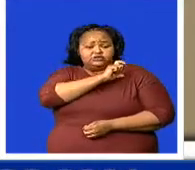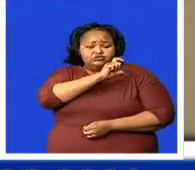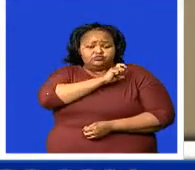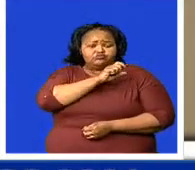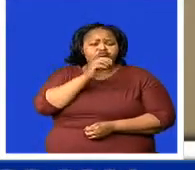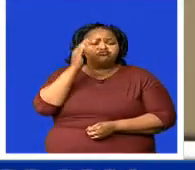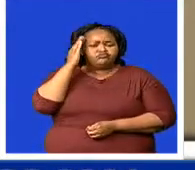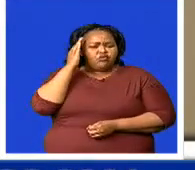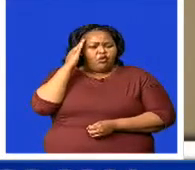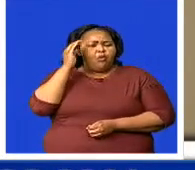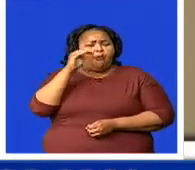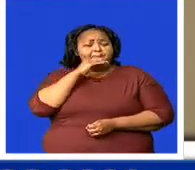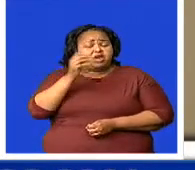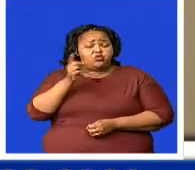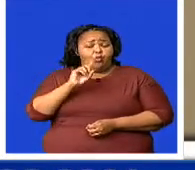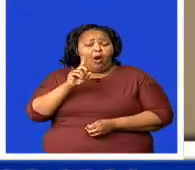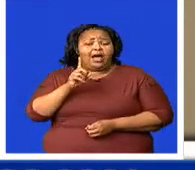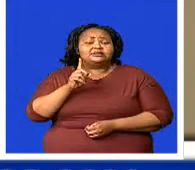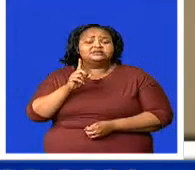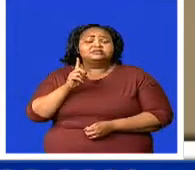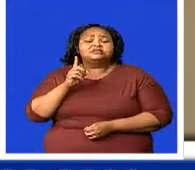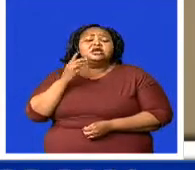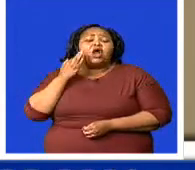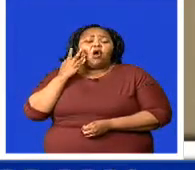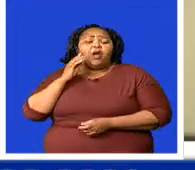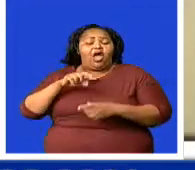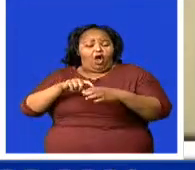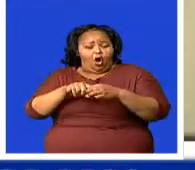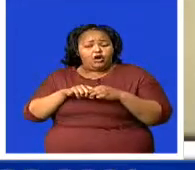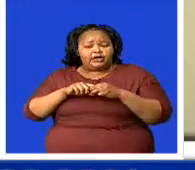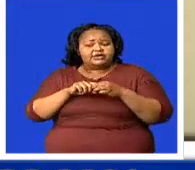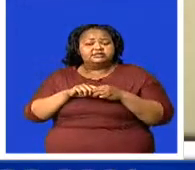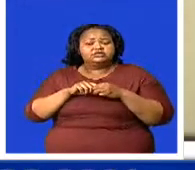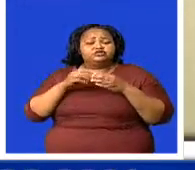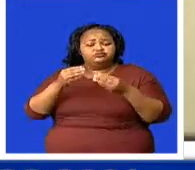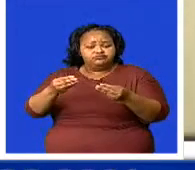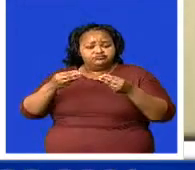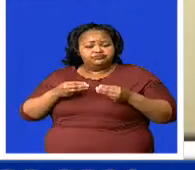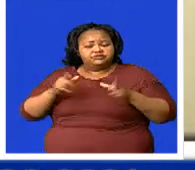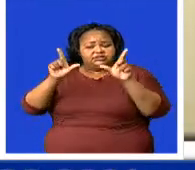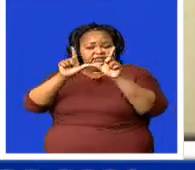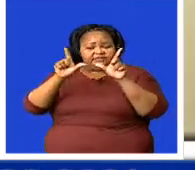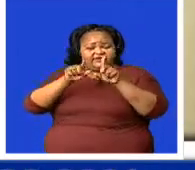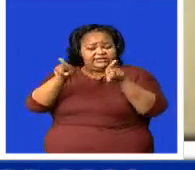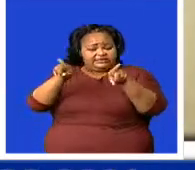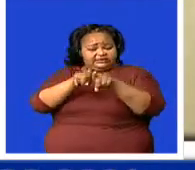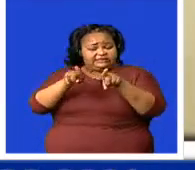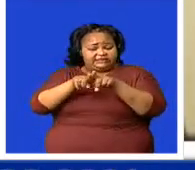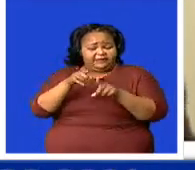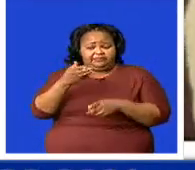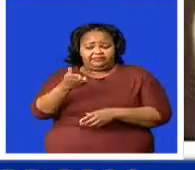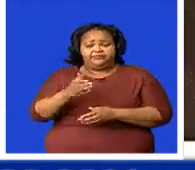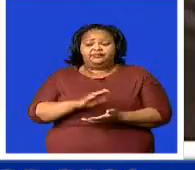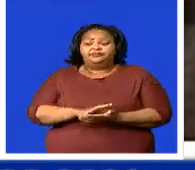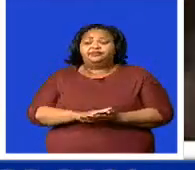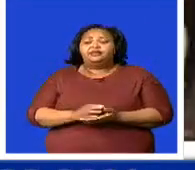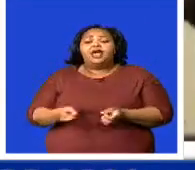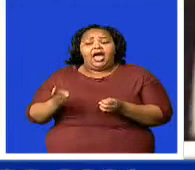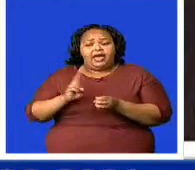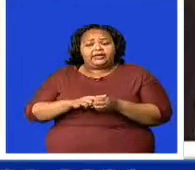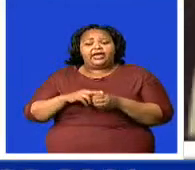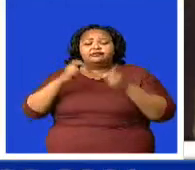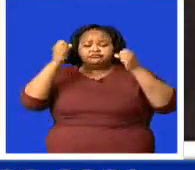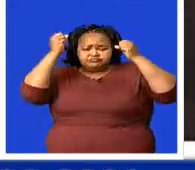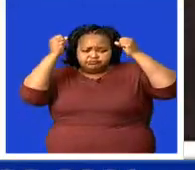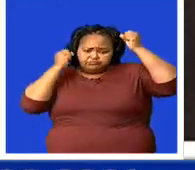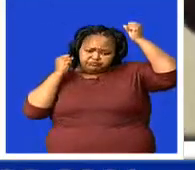organization to attain such a certification. So this was a double celebration as the Army also received a donation of